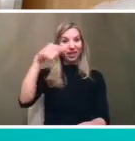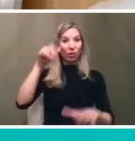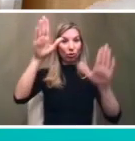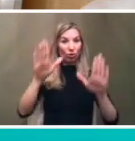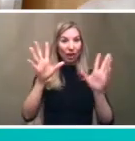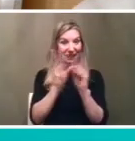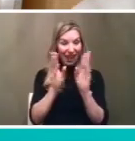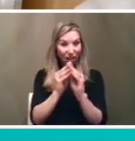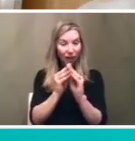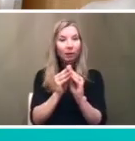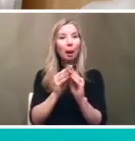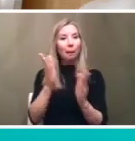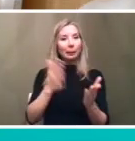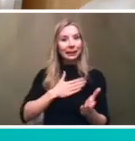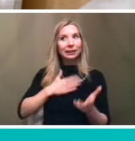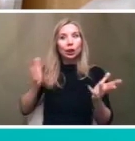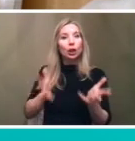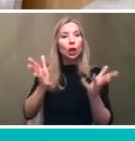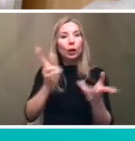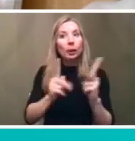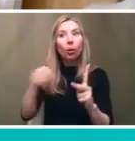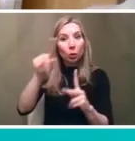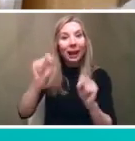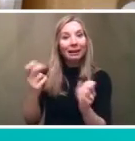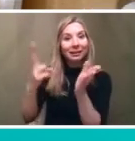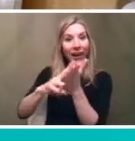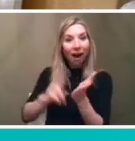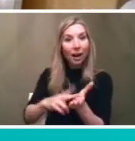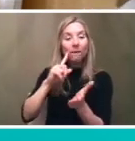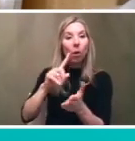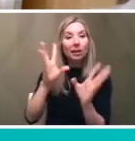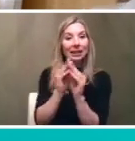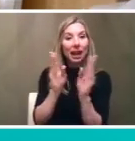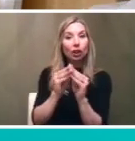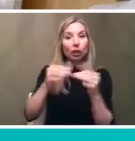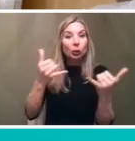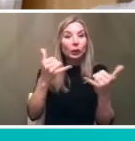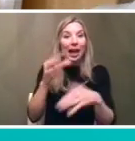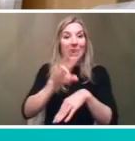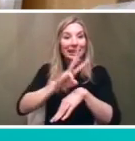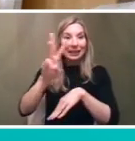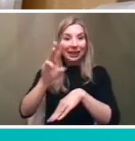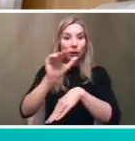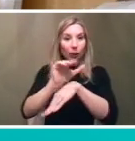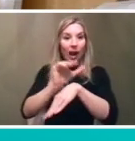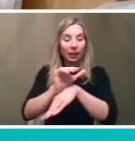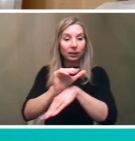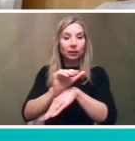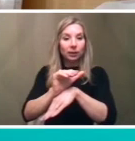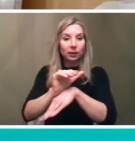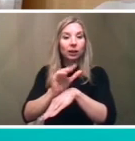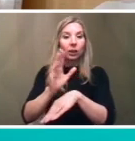encourage people they tell people they can sign up for the session at six o'clock this evening it will